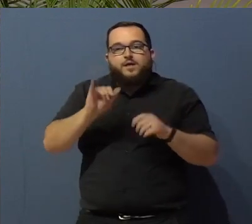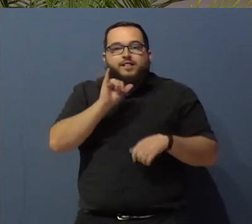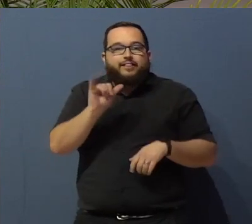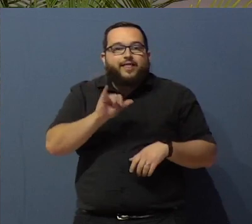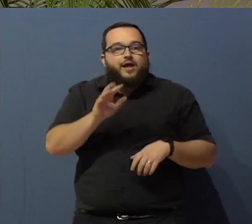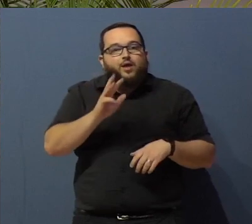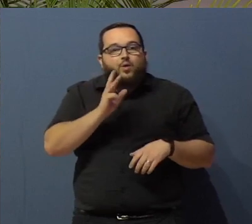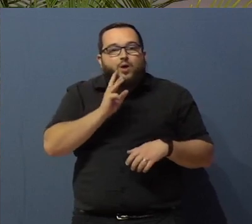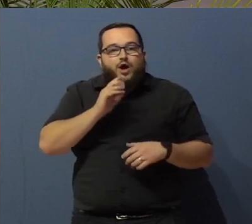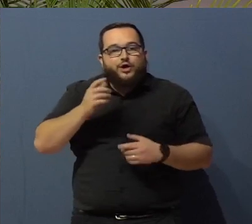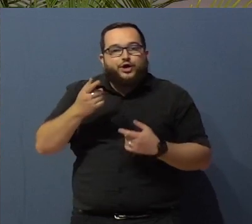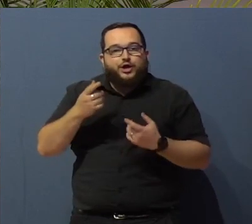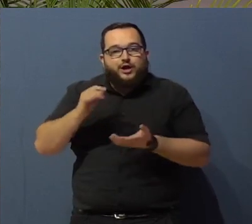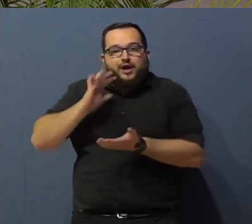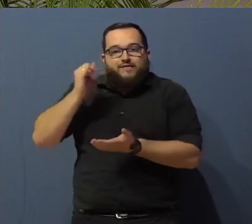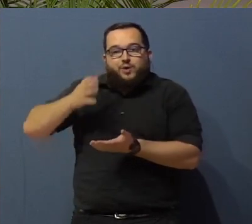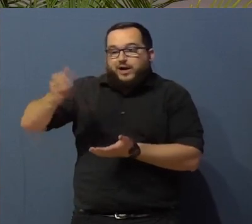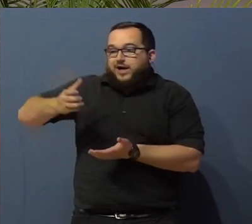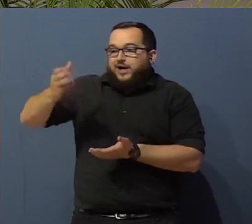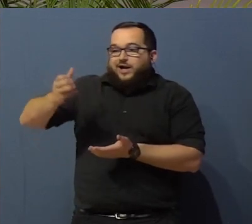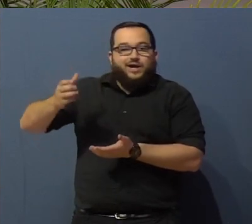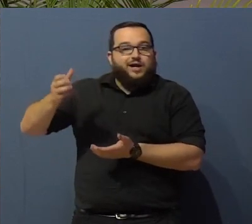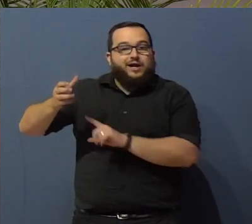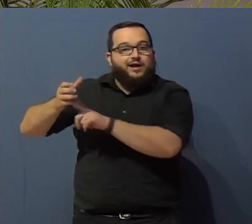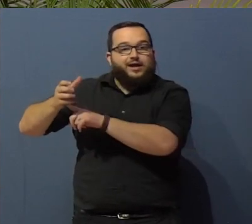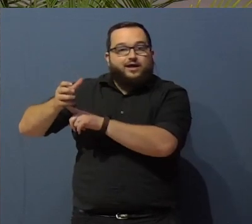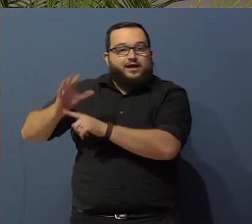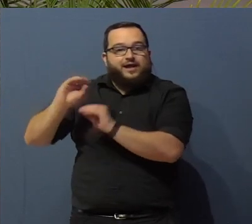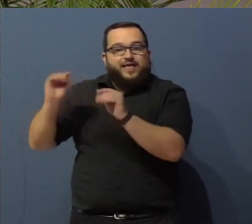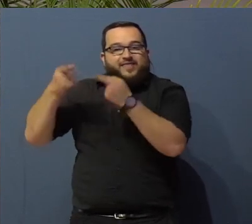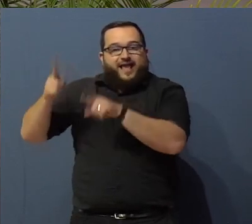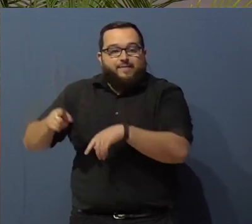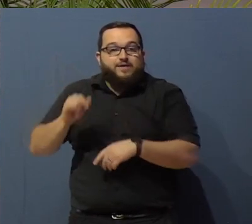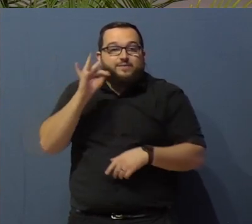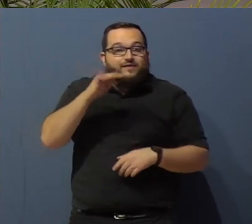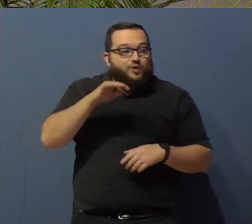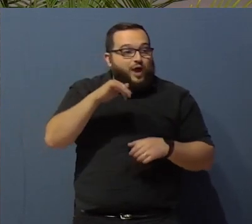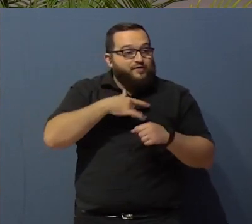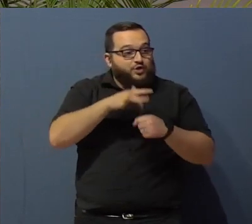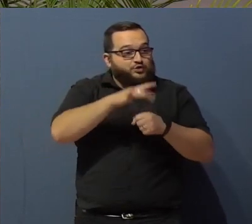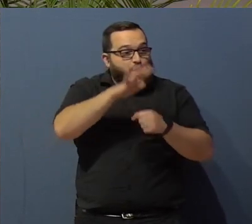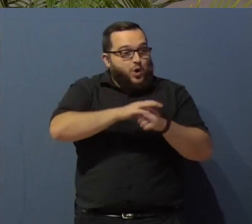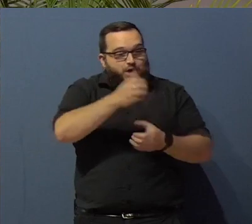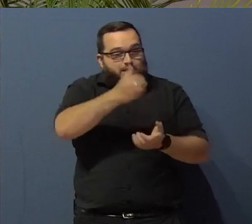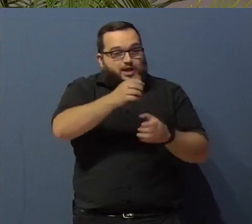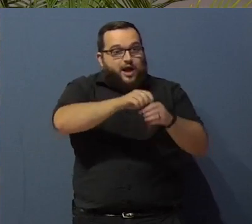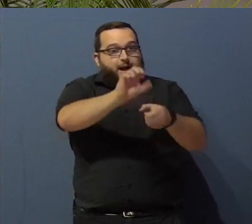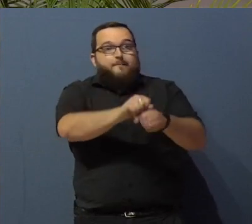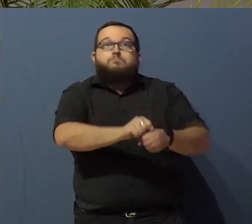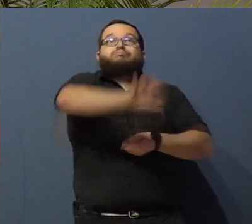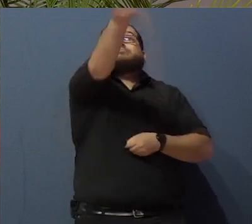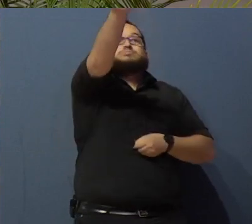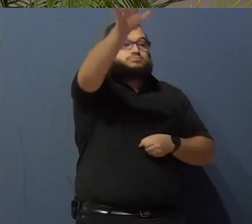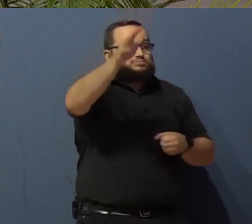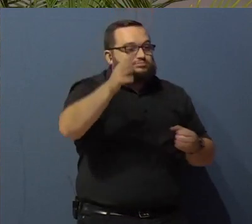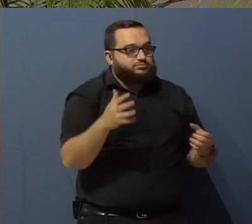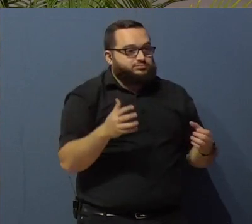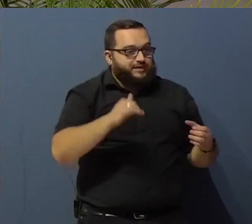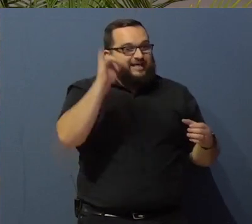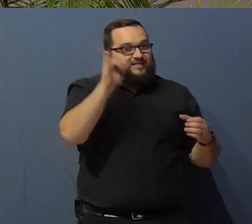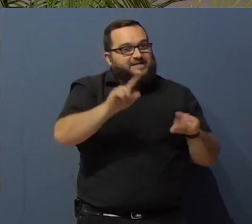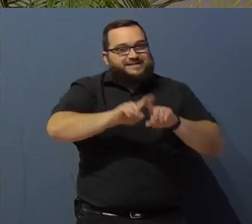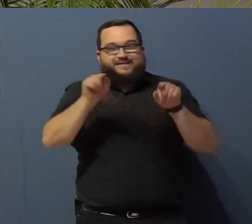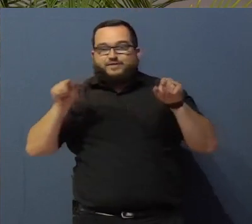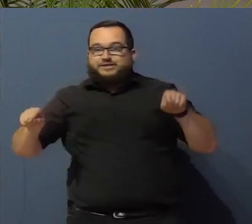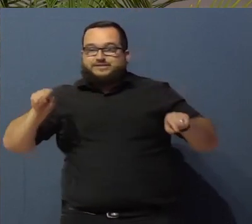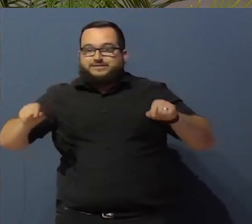workplace. Not much is happening. I was carbonated more like Mountain Dew. I got shaken up. Kaboom! Anyone want to do the